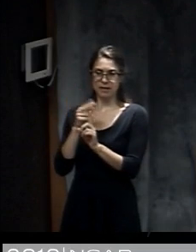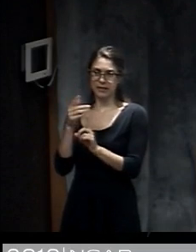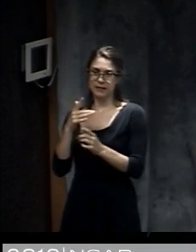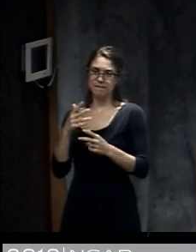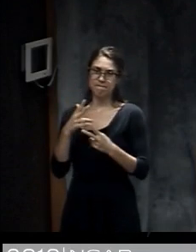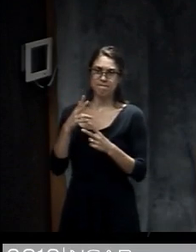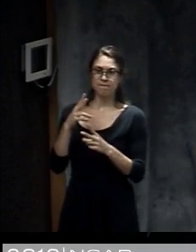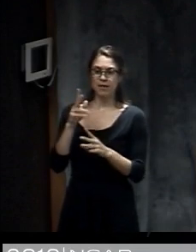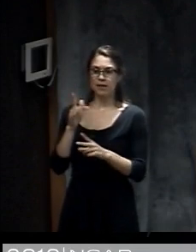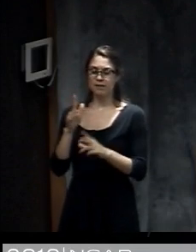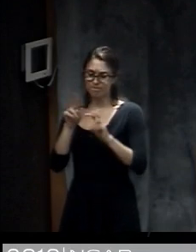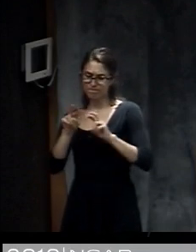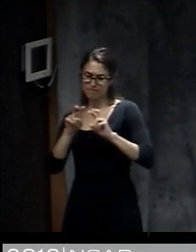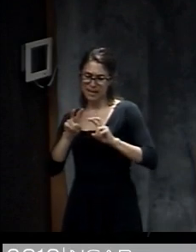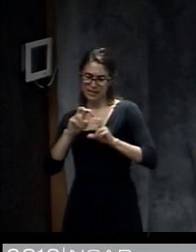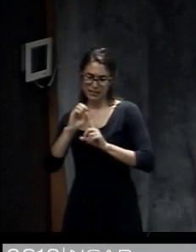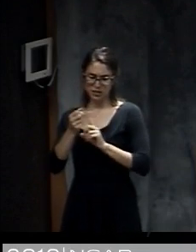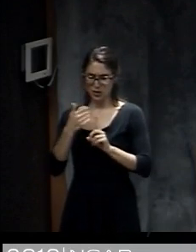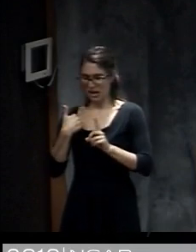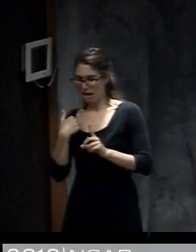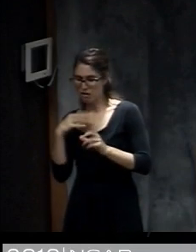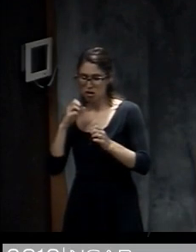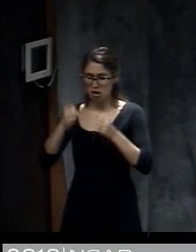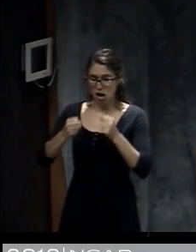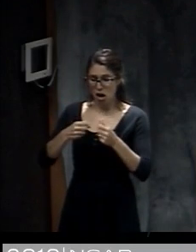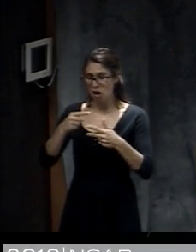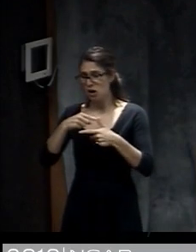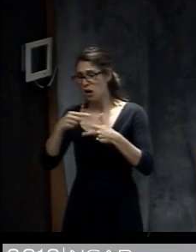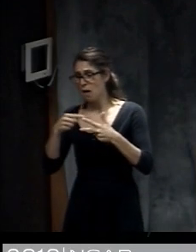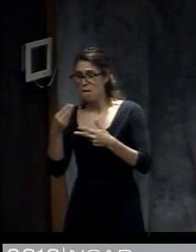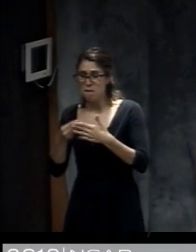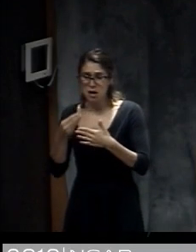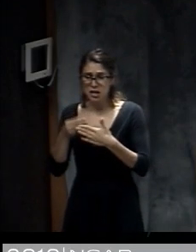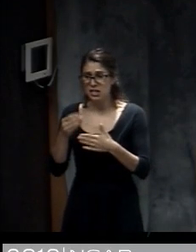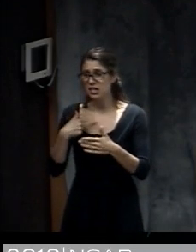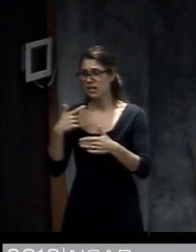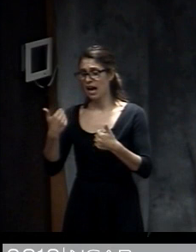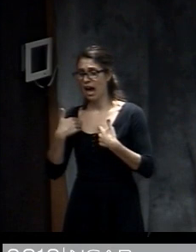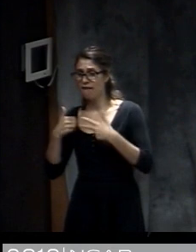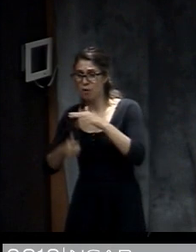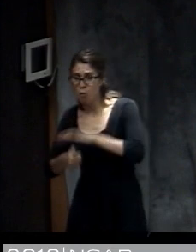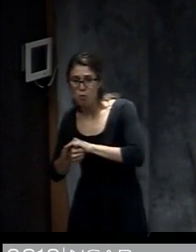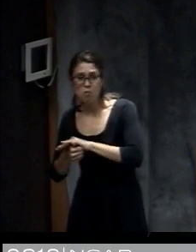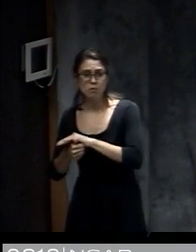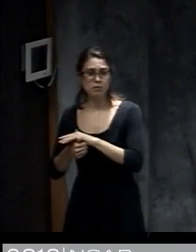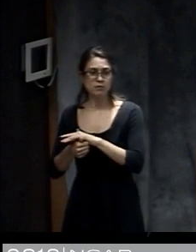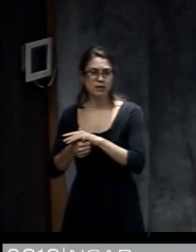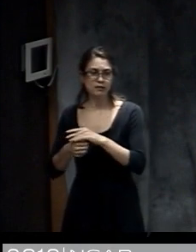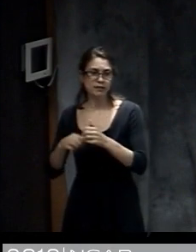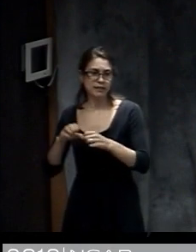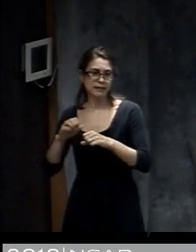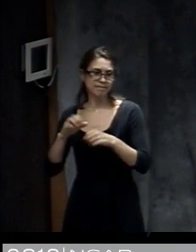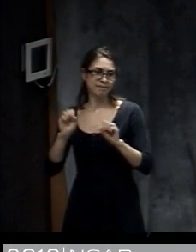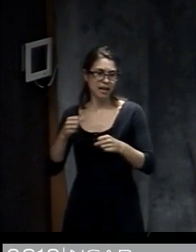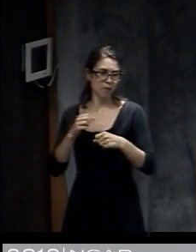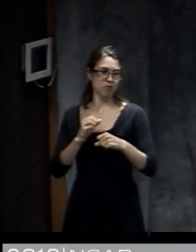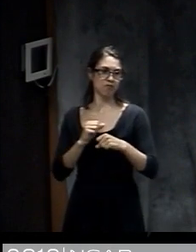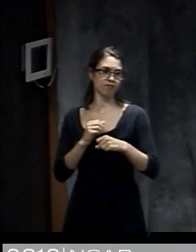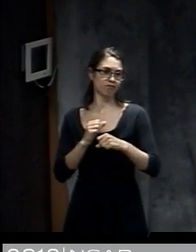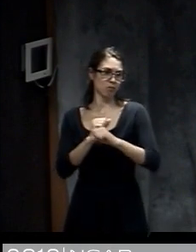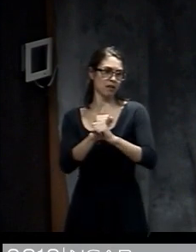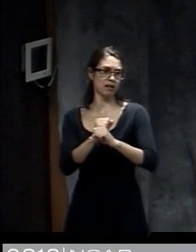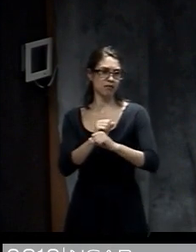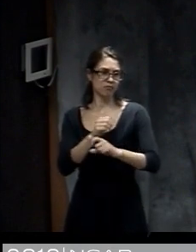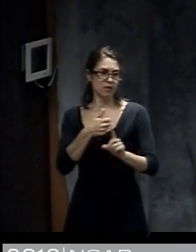evacuate? Do they have a car? How much money do they have? Do they have a place to go? All those kinds of things that affect their protective actions. And so